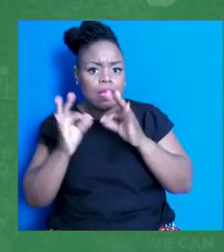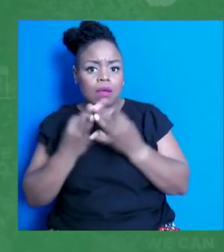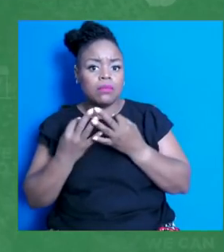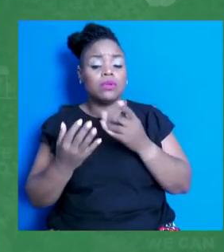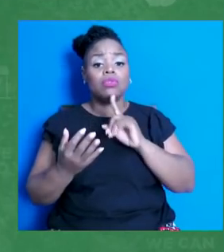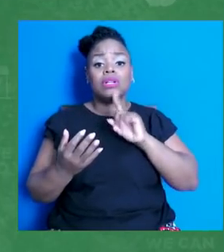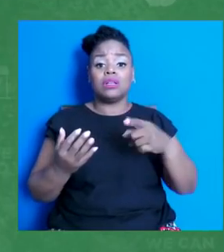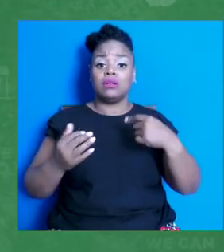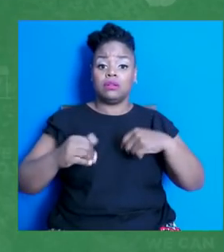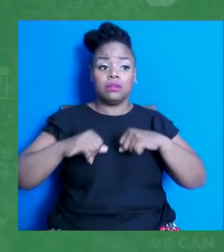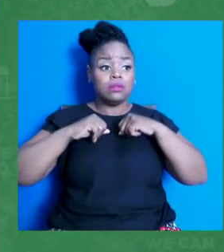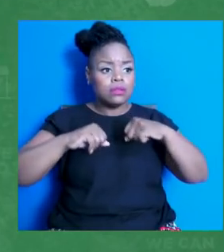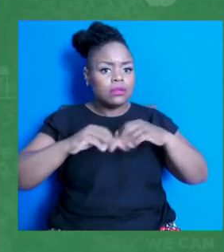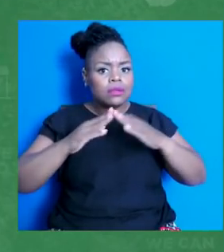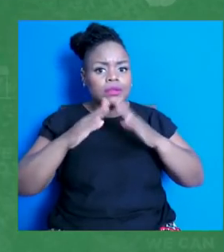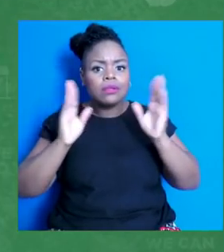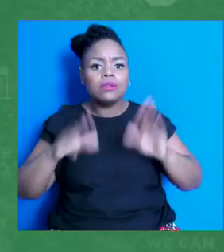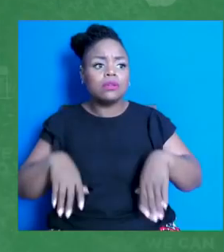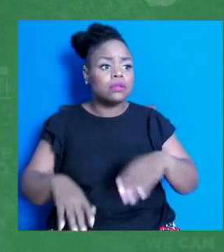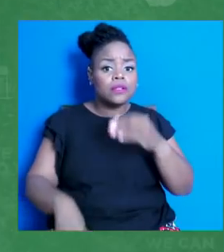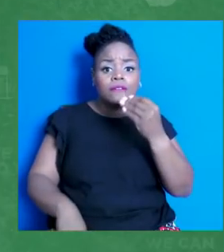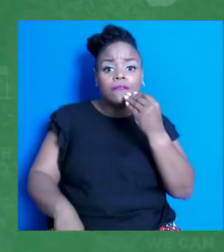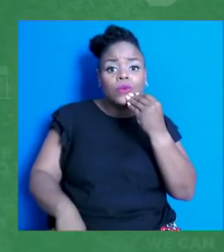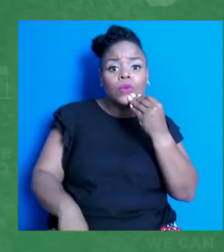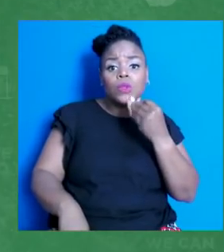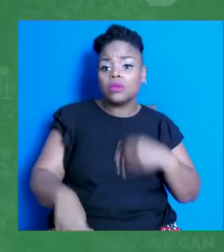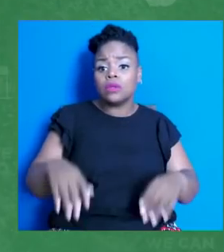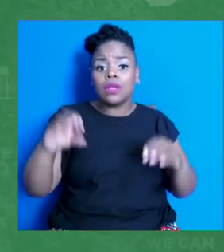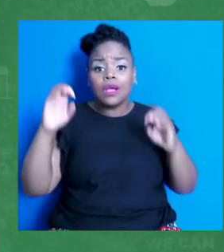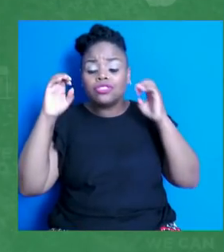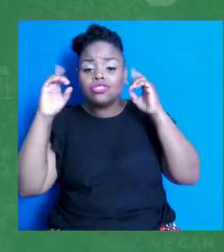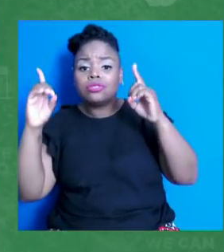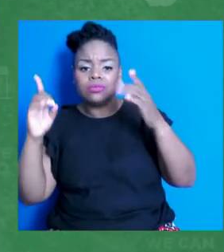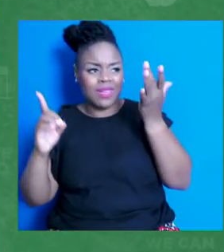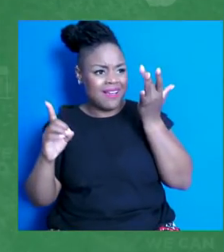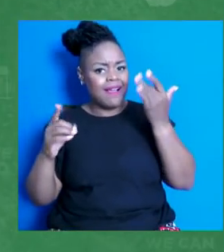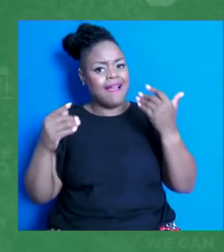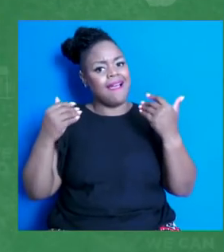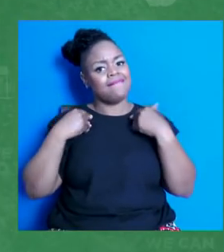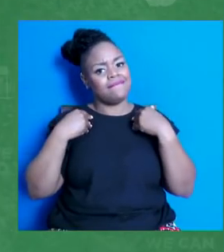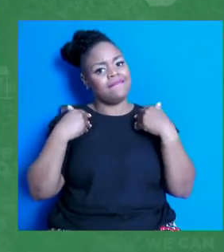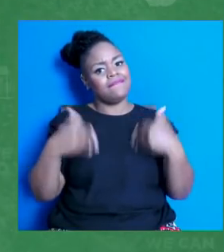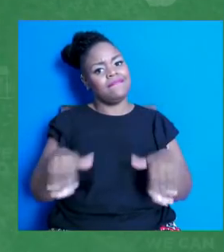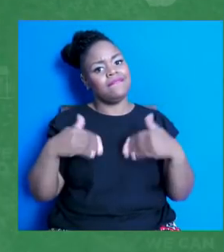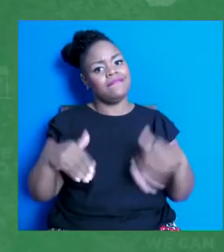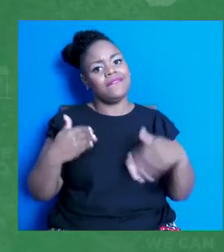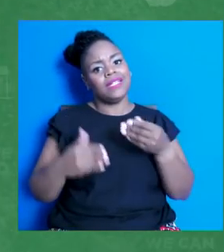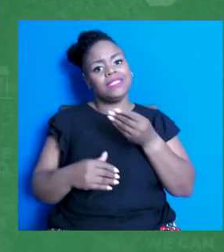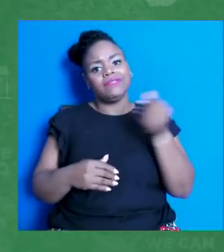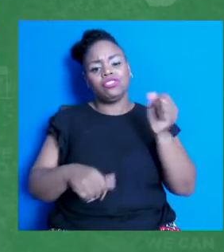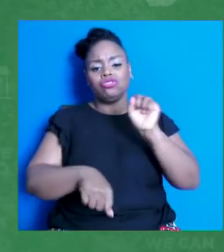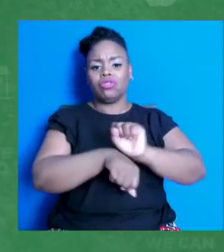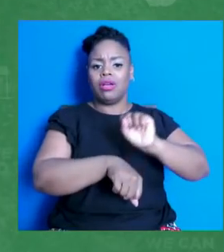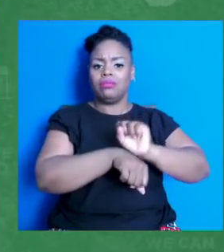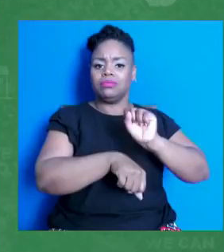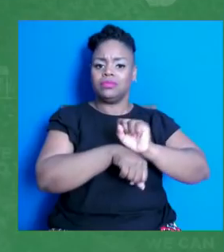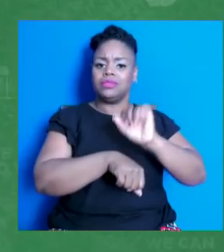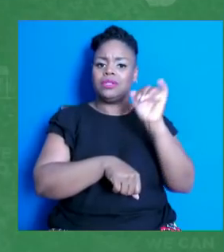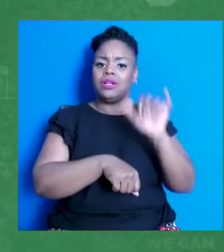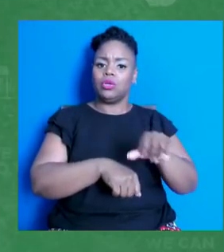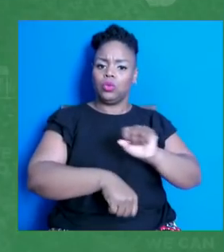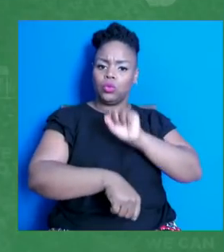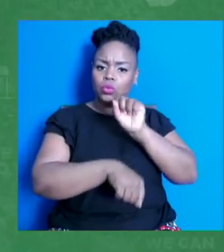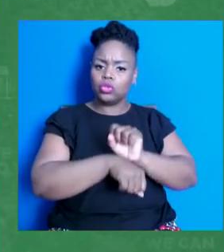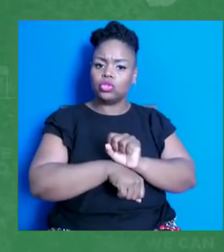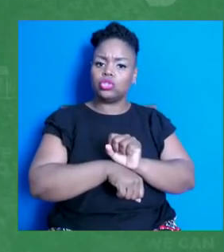food, and even their education. And because they have more than one job or have to get back-to-back shifts, they might not have enough time